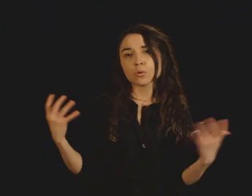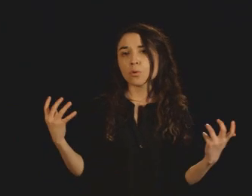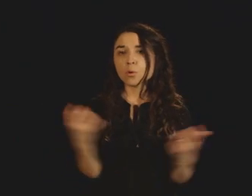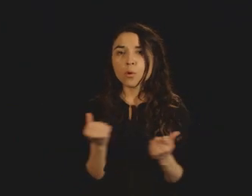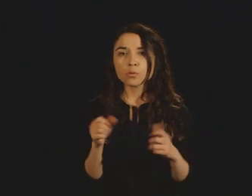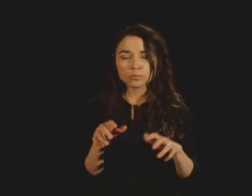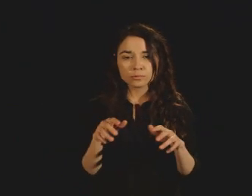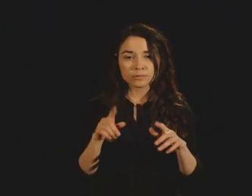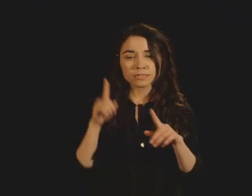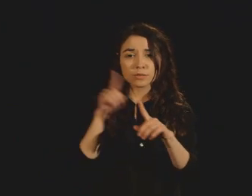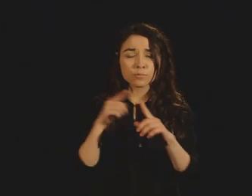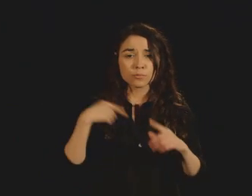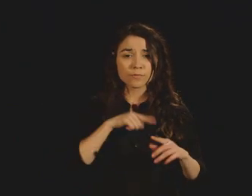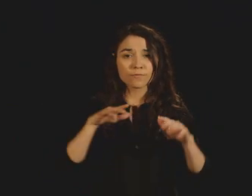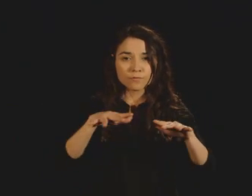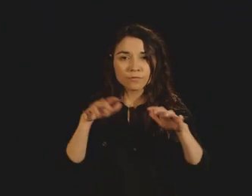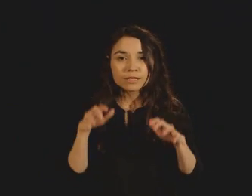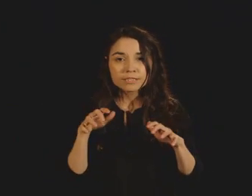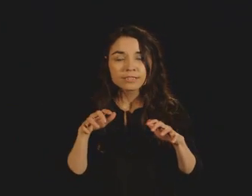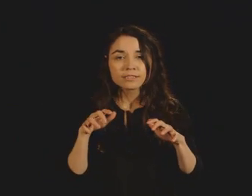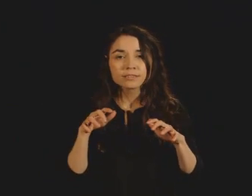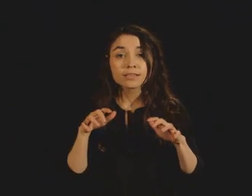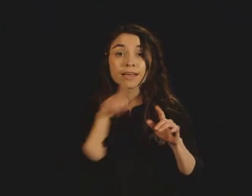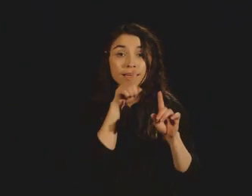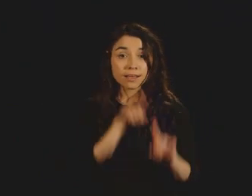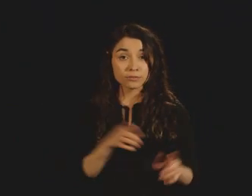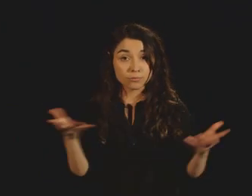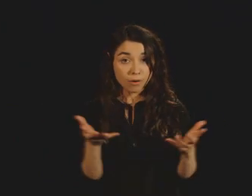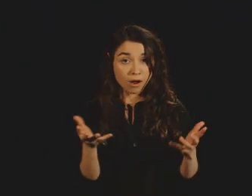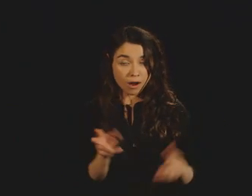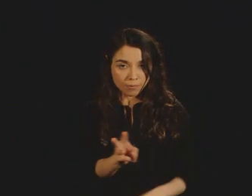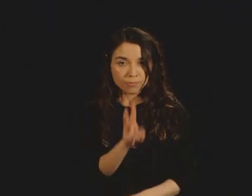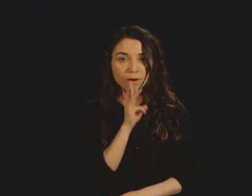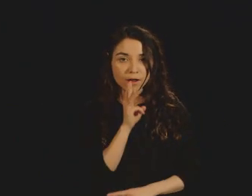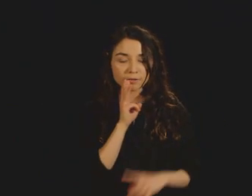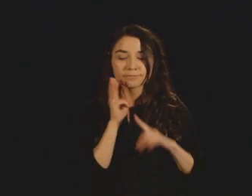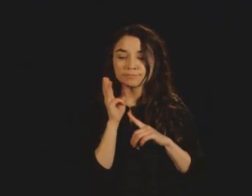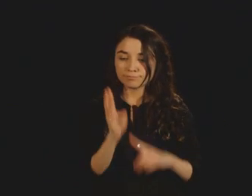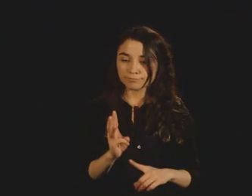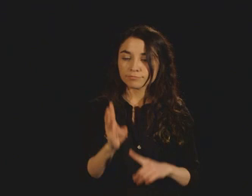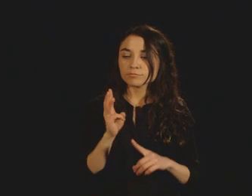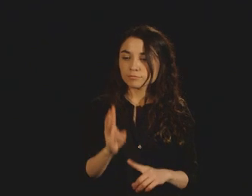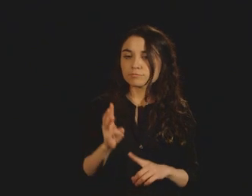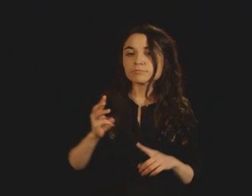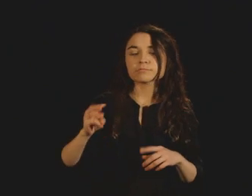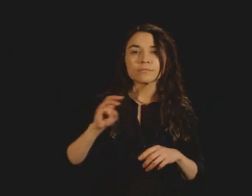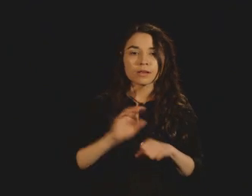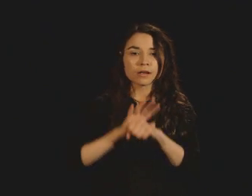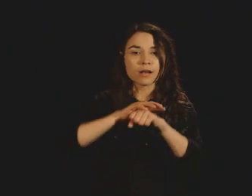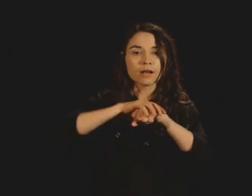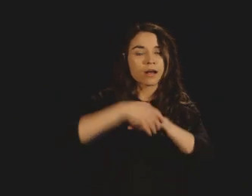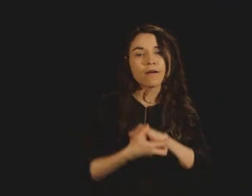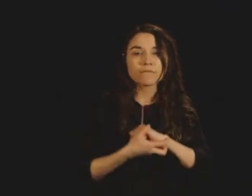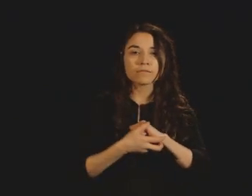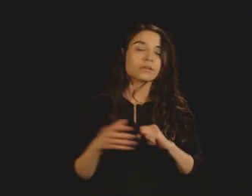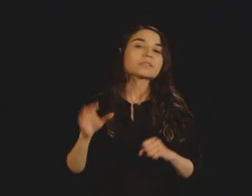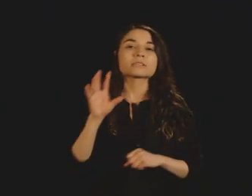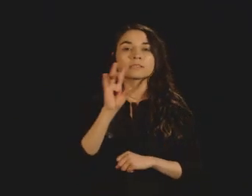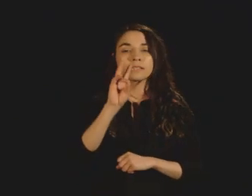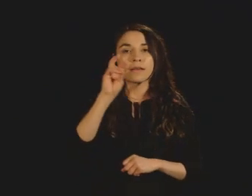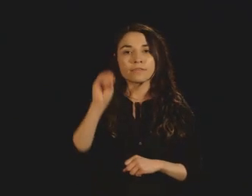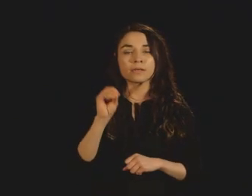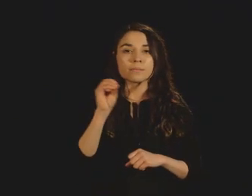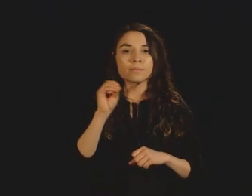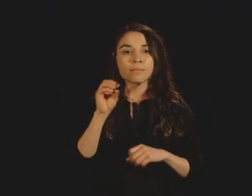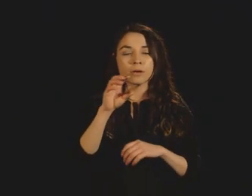that covers 70% of our planet and is in the air all around us. It's such a simple little molecule. It just looks